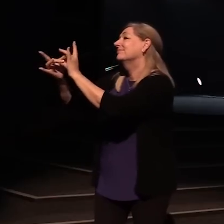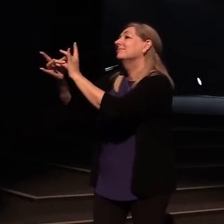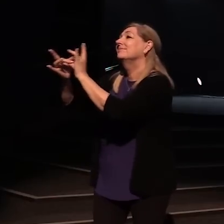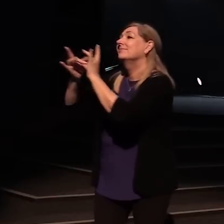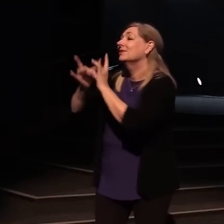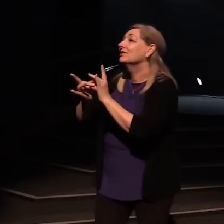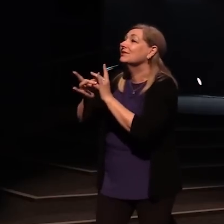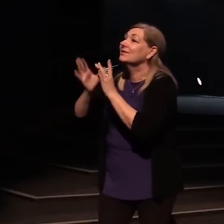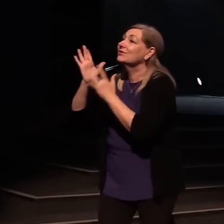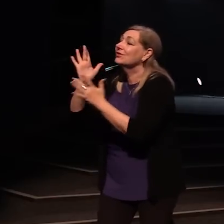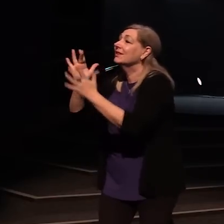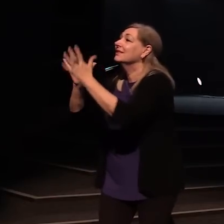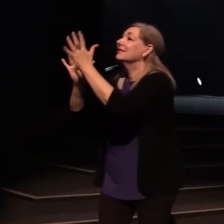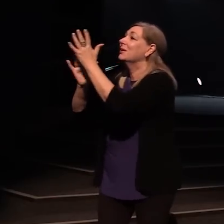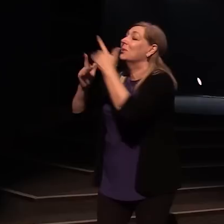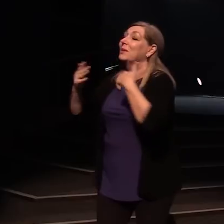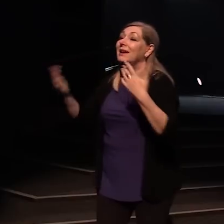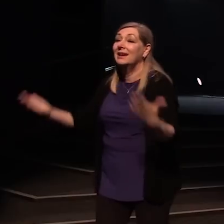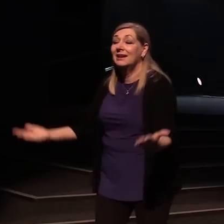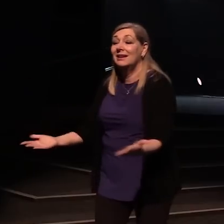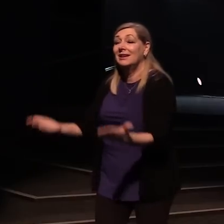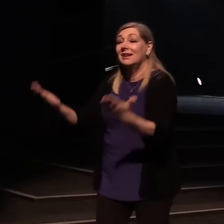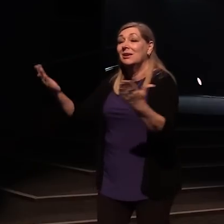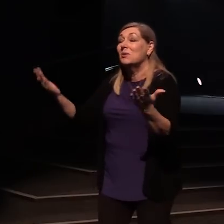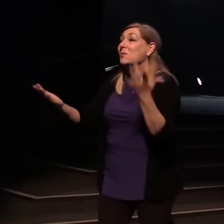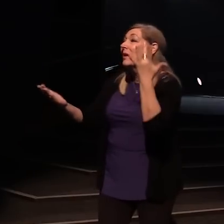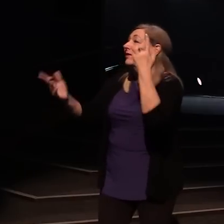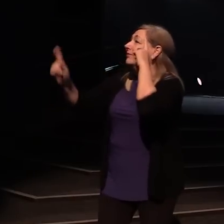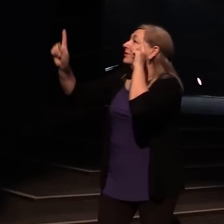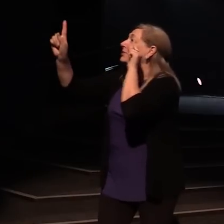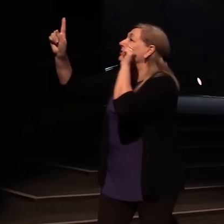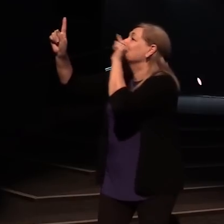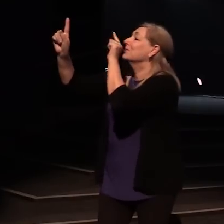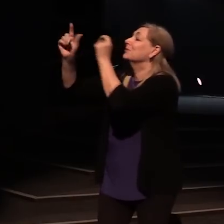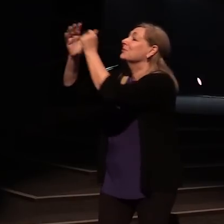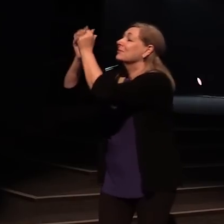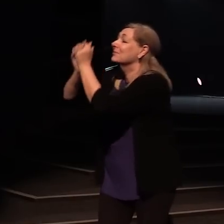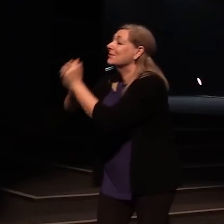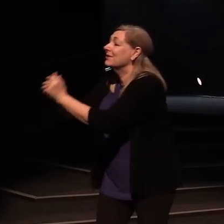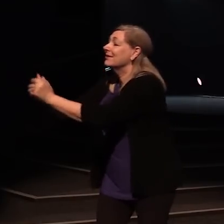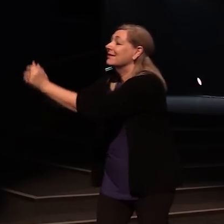And Jesus, we are here, we're here for you.